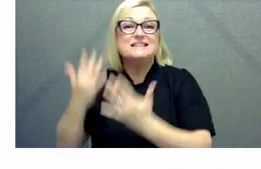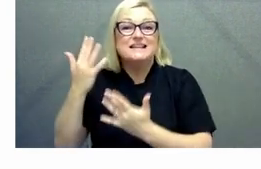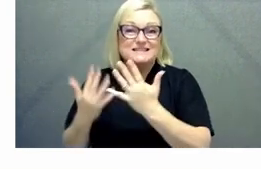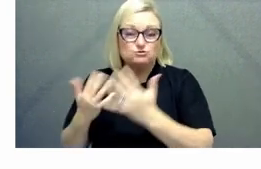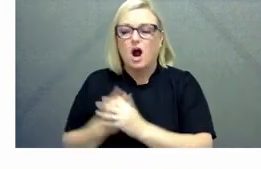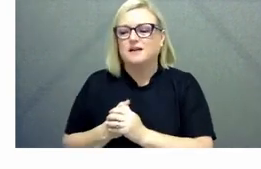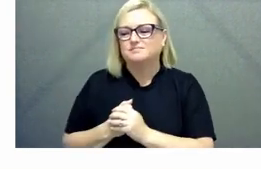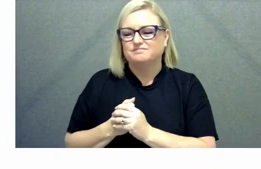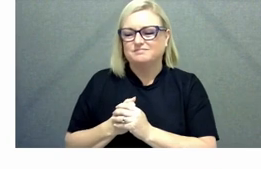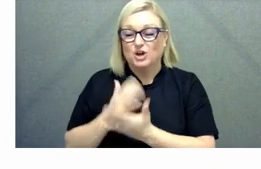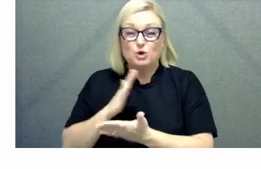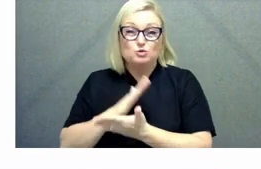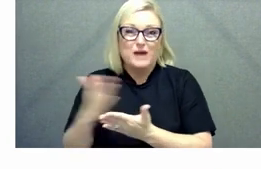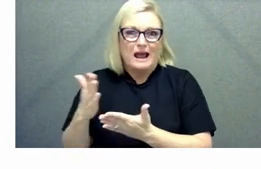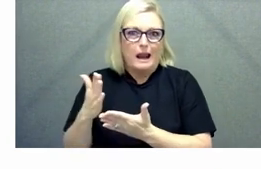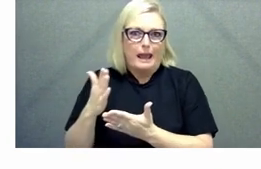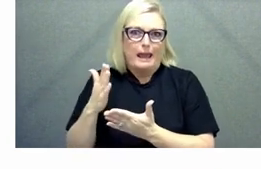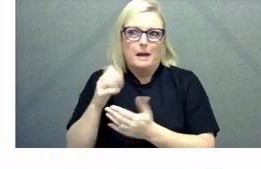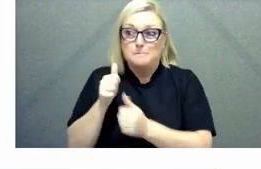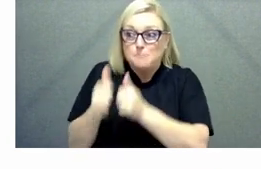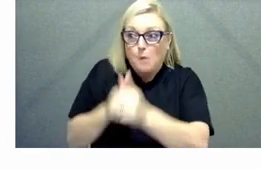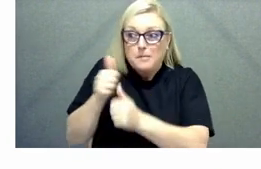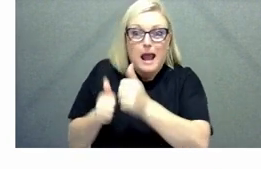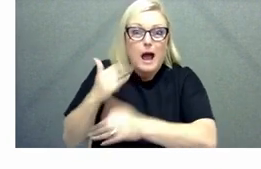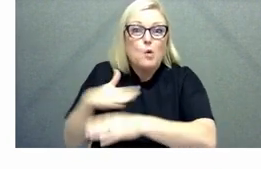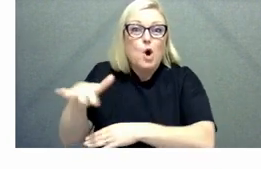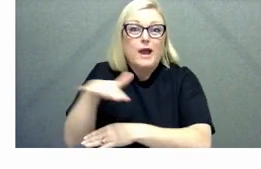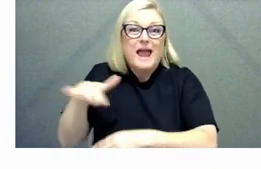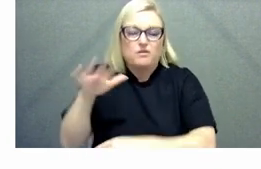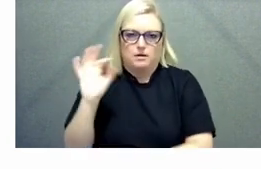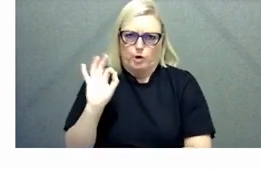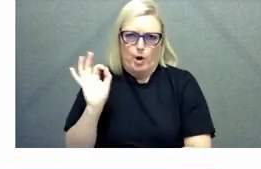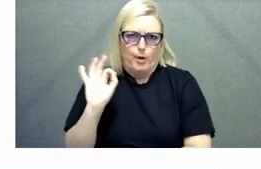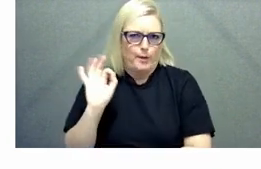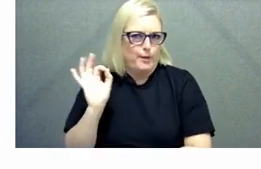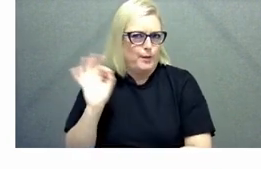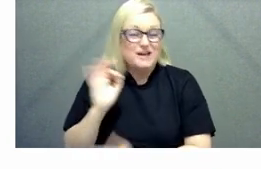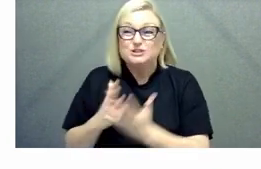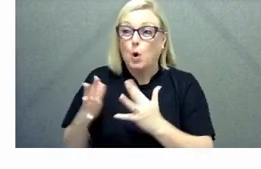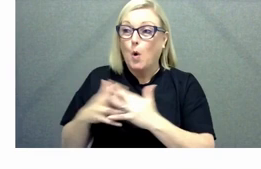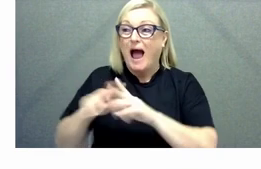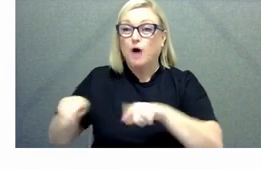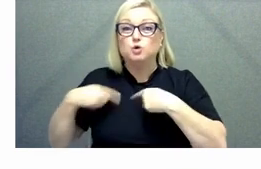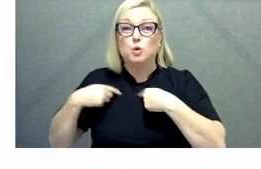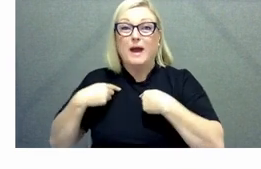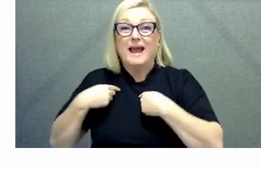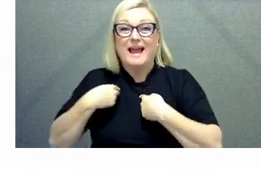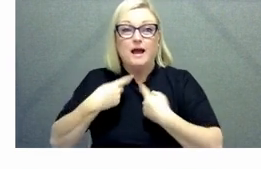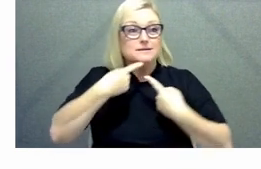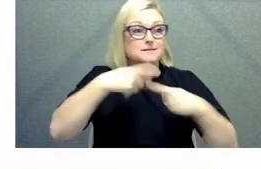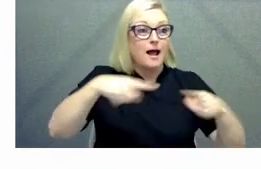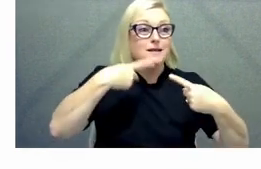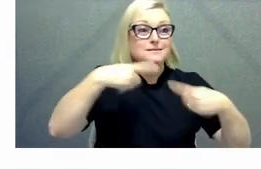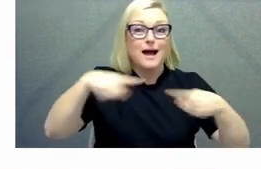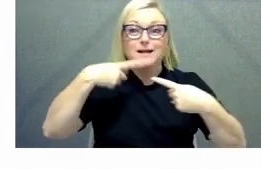sexy and so it's been how do we how do we get across how important it is so that you know we're